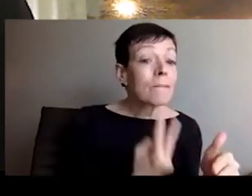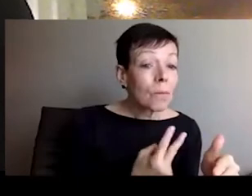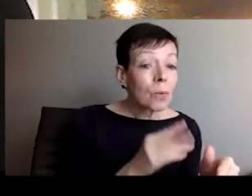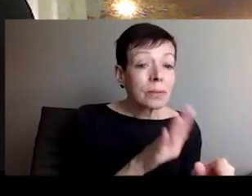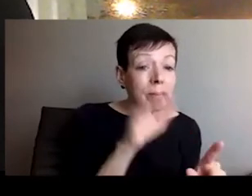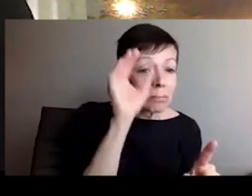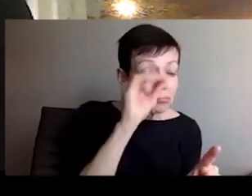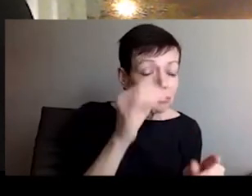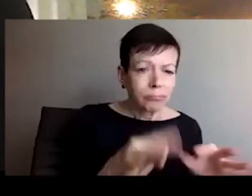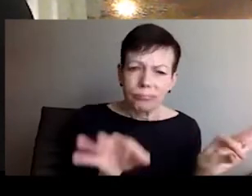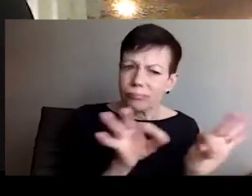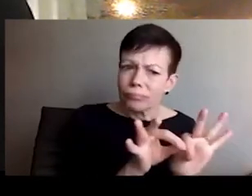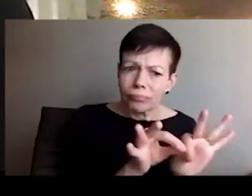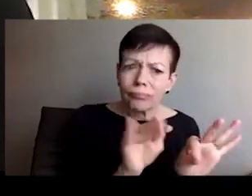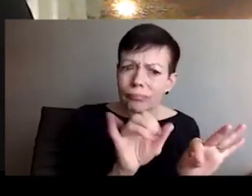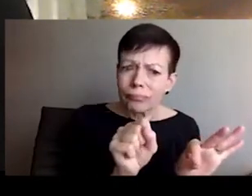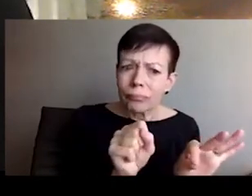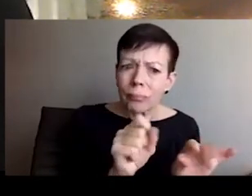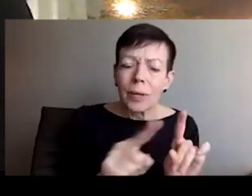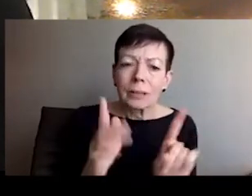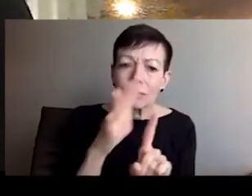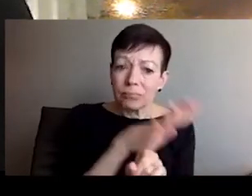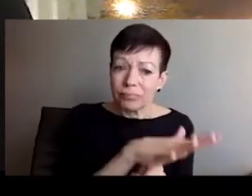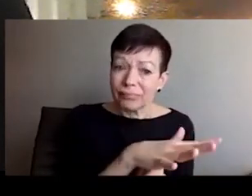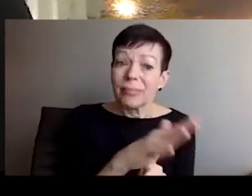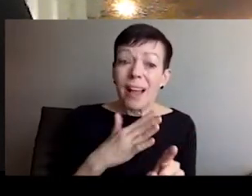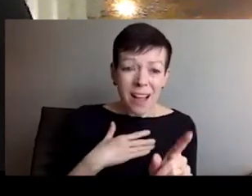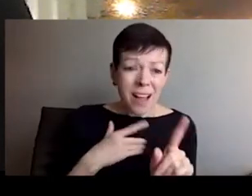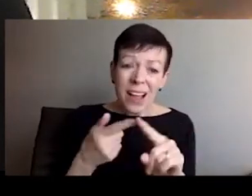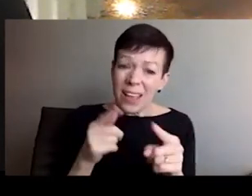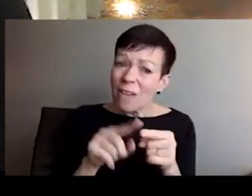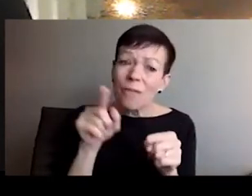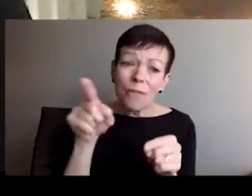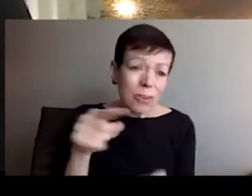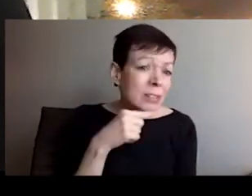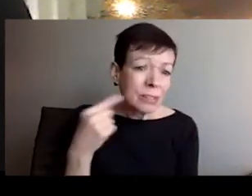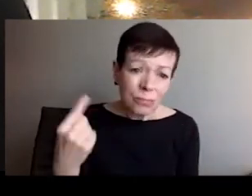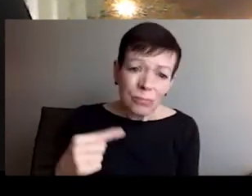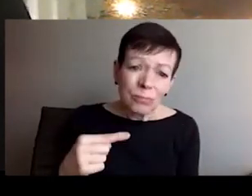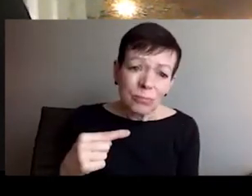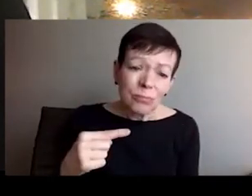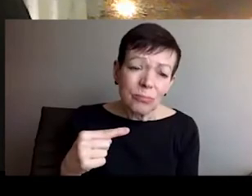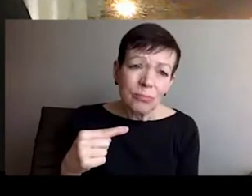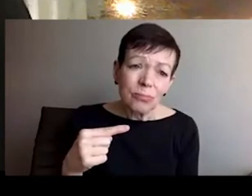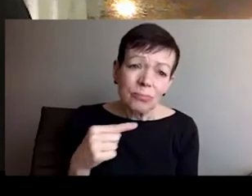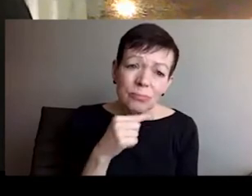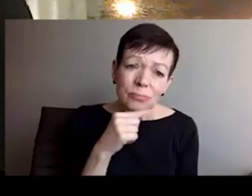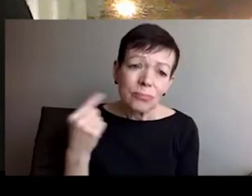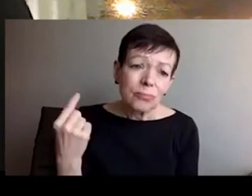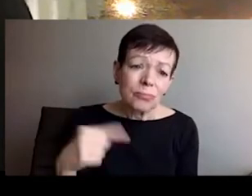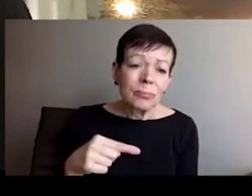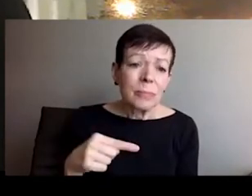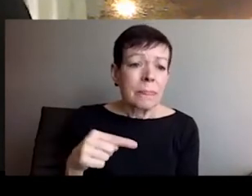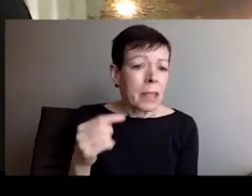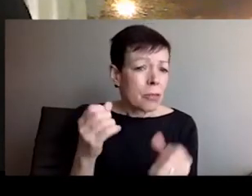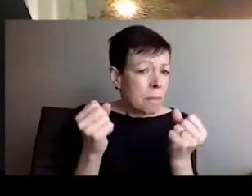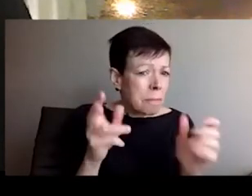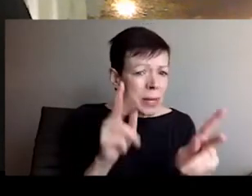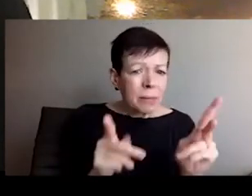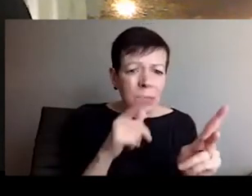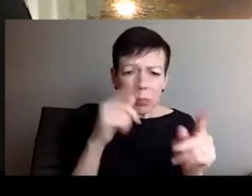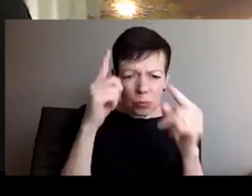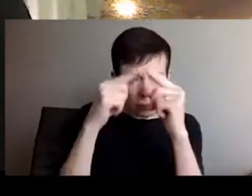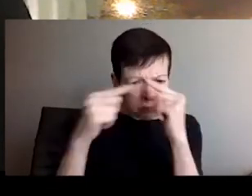I think we already been used and we see the statistics, whereas the